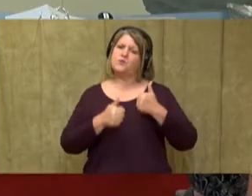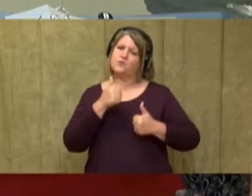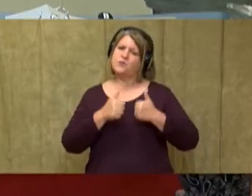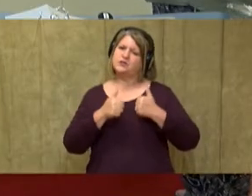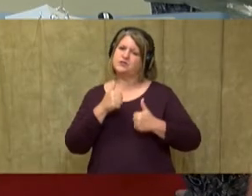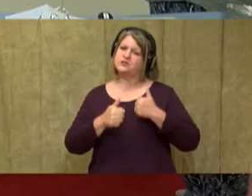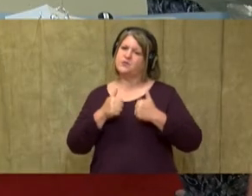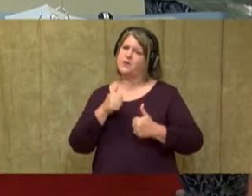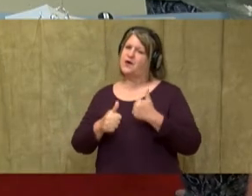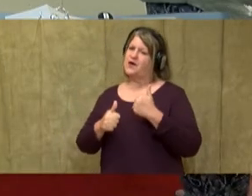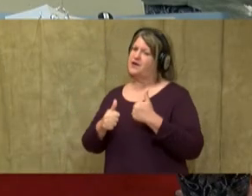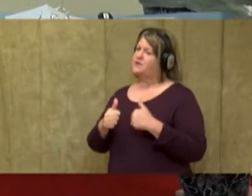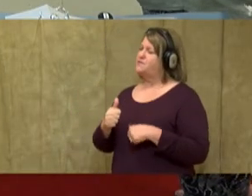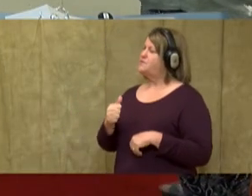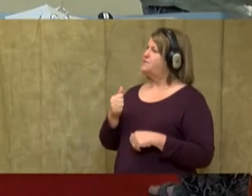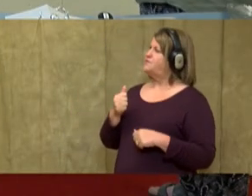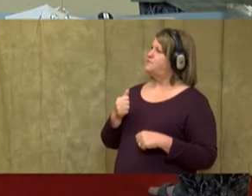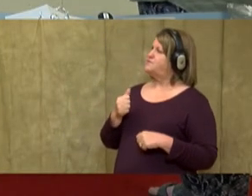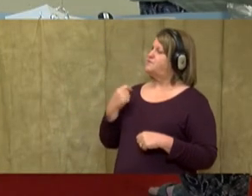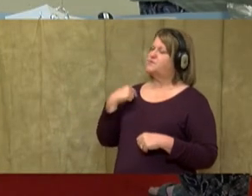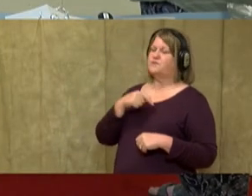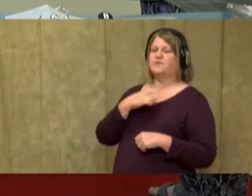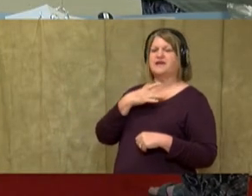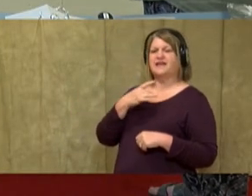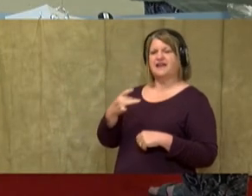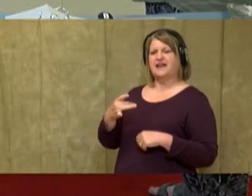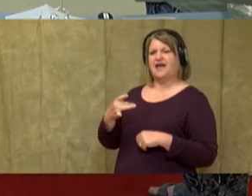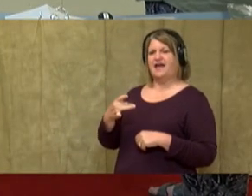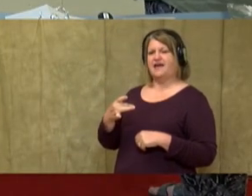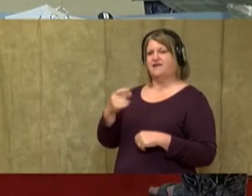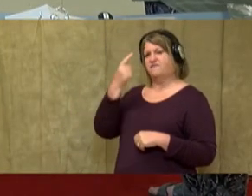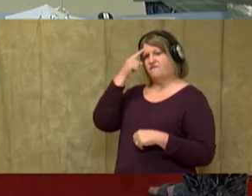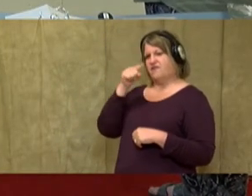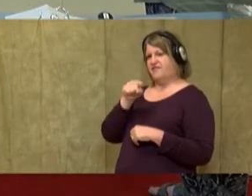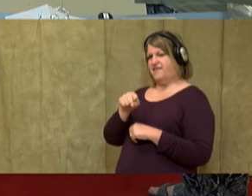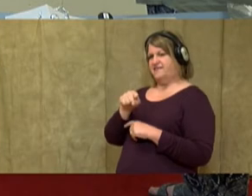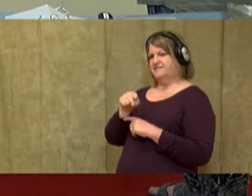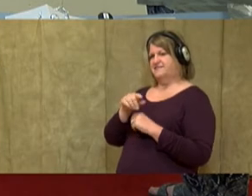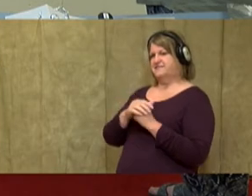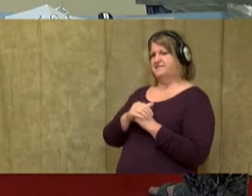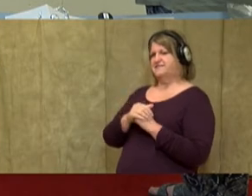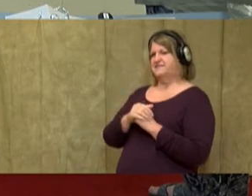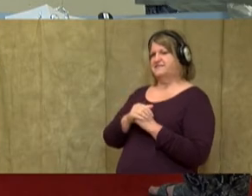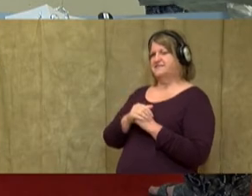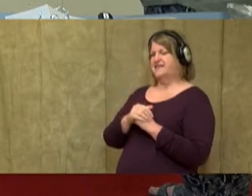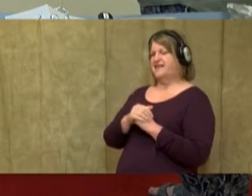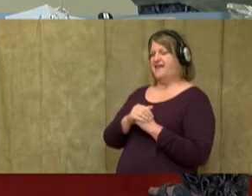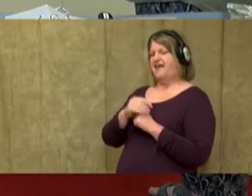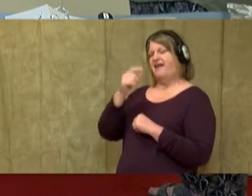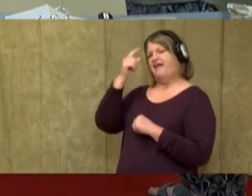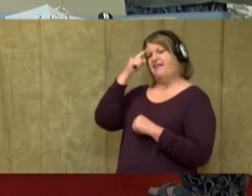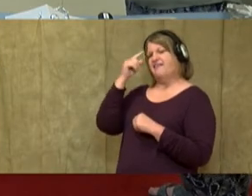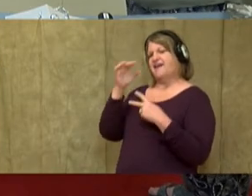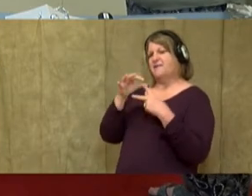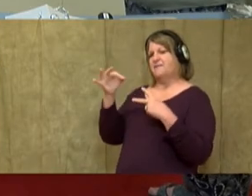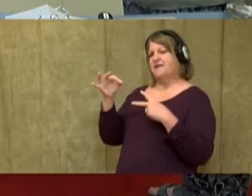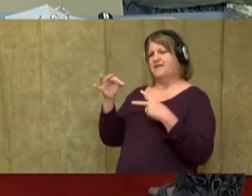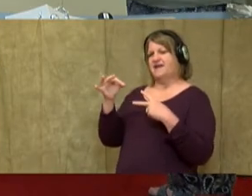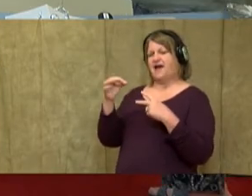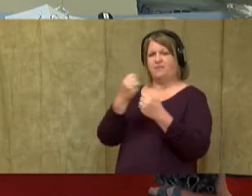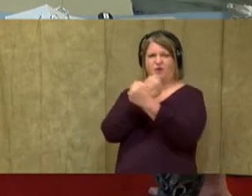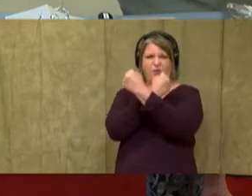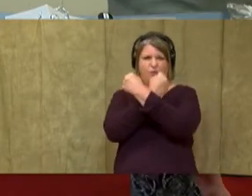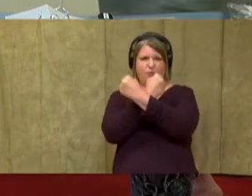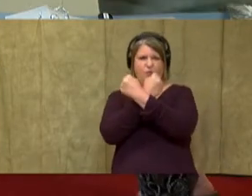of these sculptures we like for our little figure right here. And I think I'm going to pick this Wonder Woman